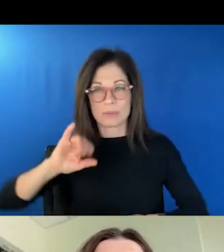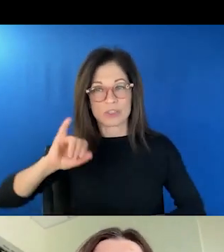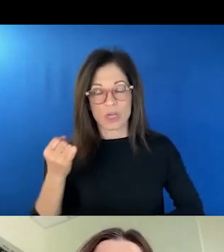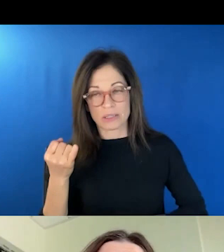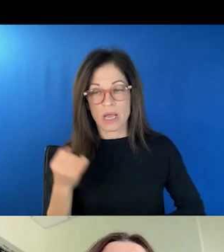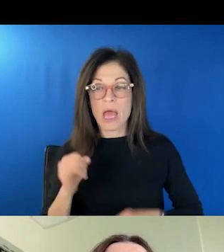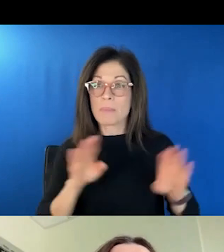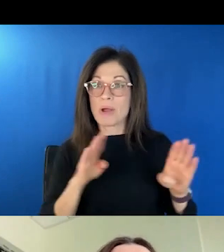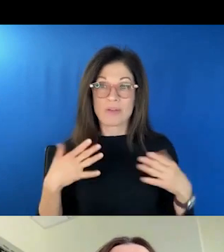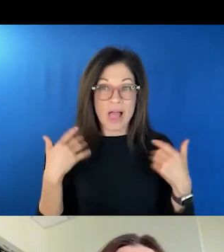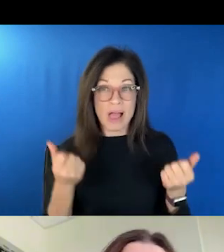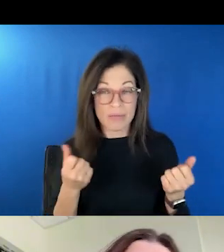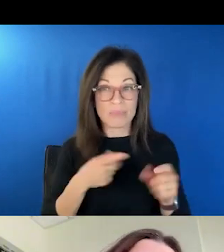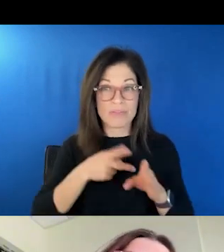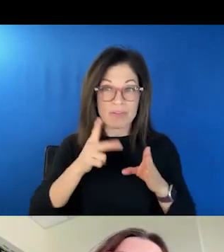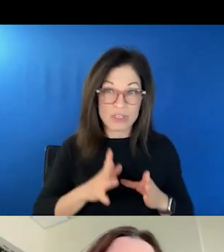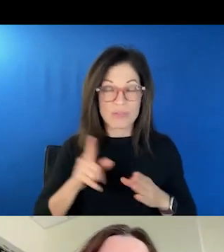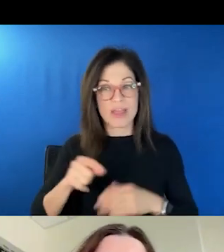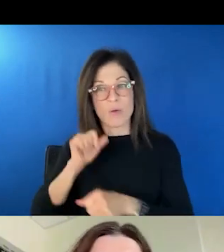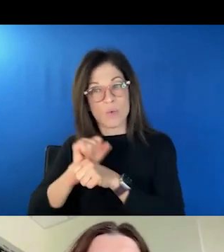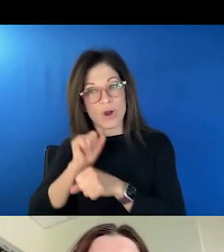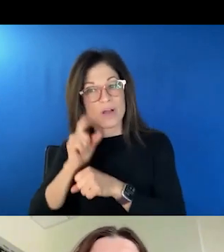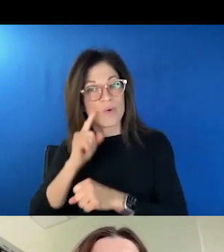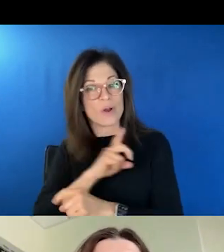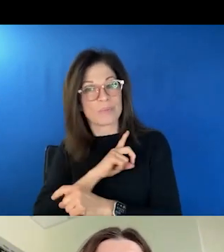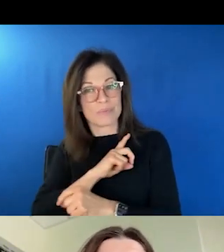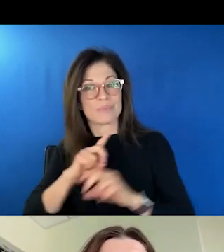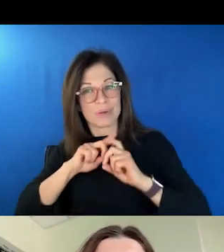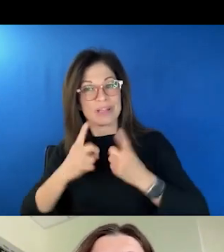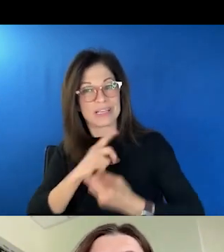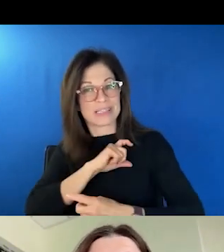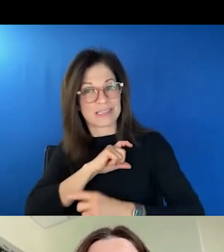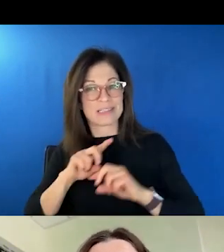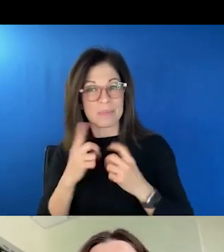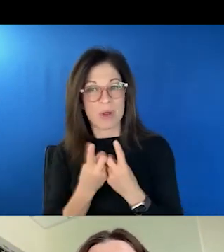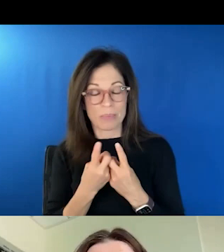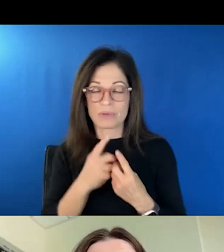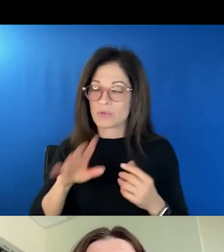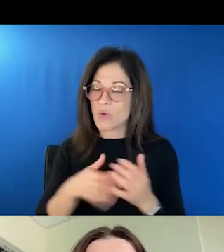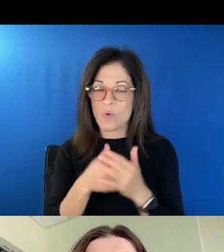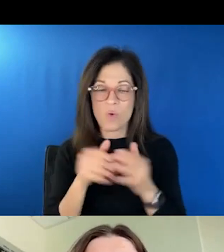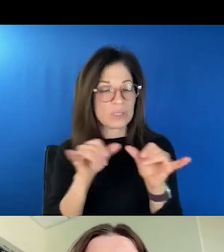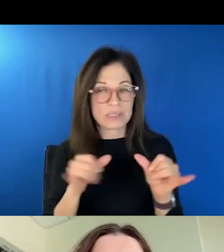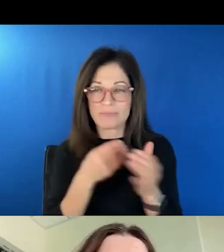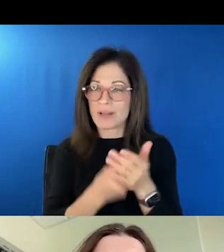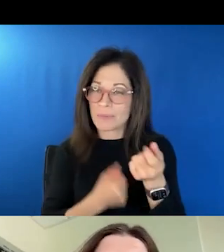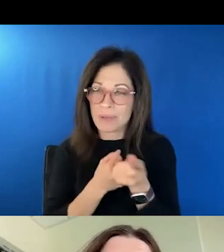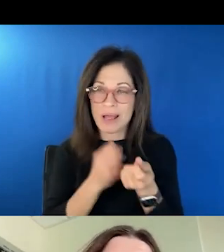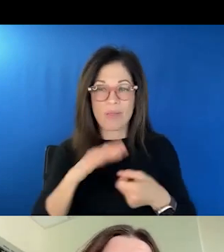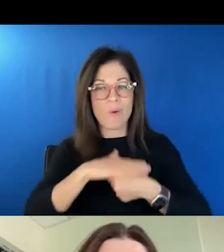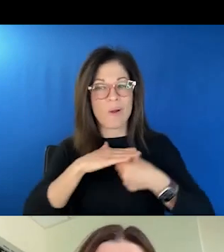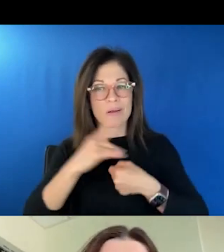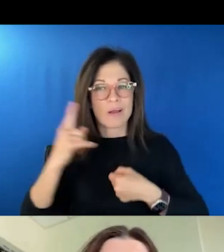professionals are employees of the police departments that they are responding with. It's a whole system funded by local government